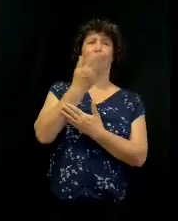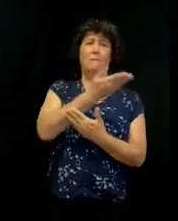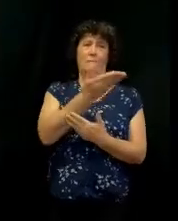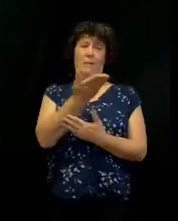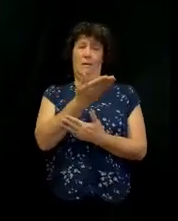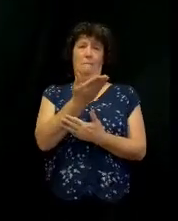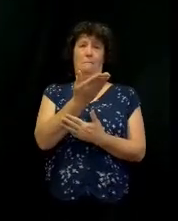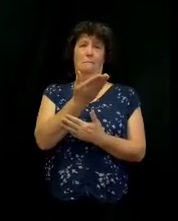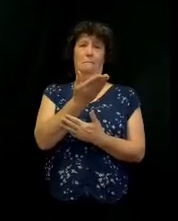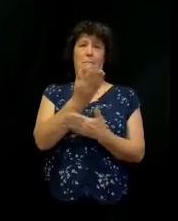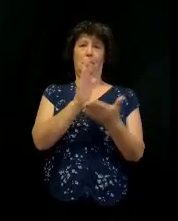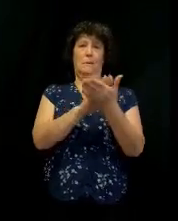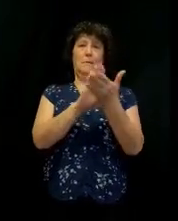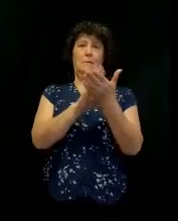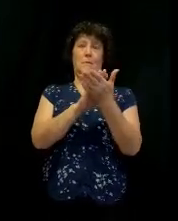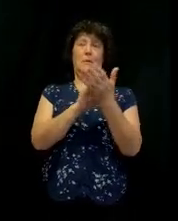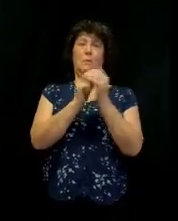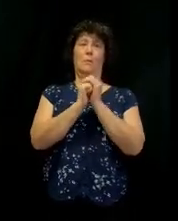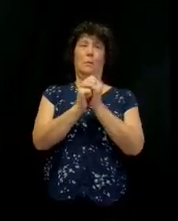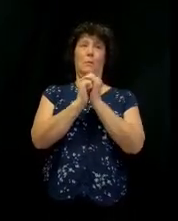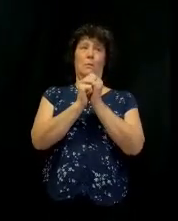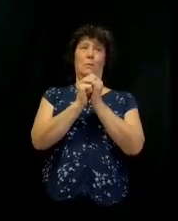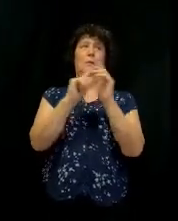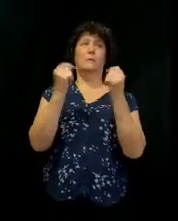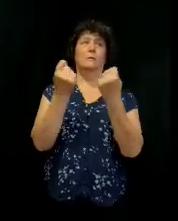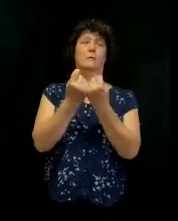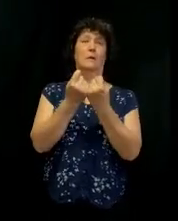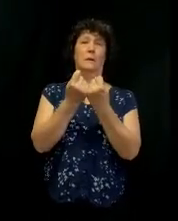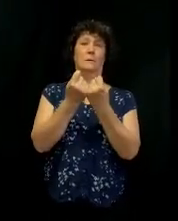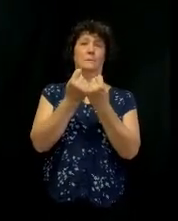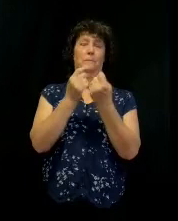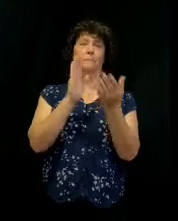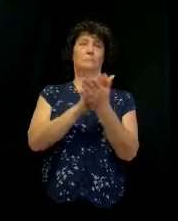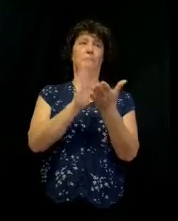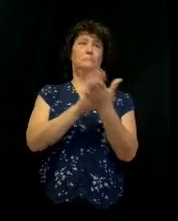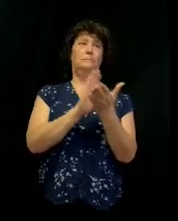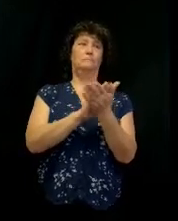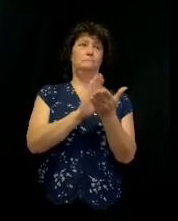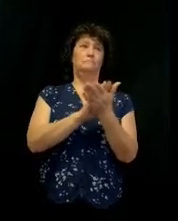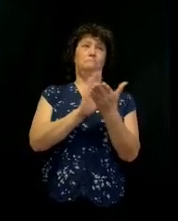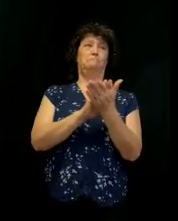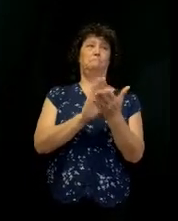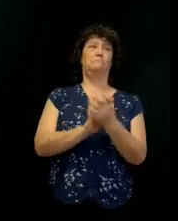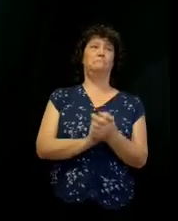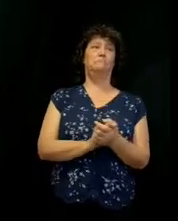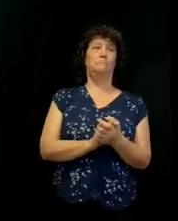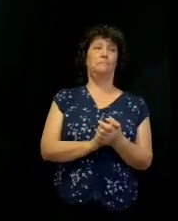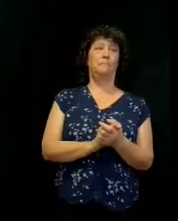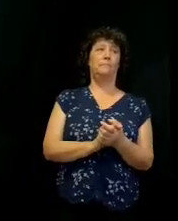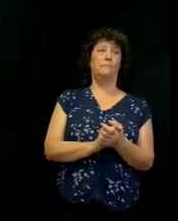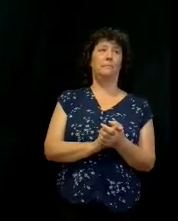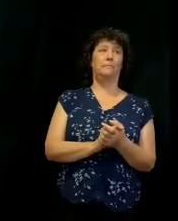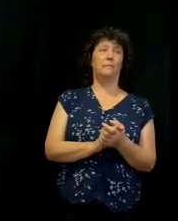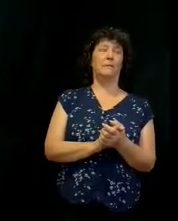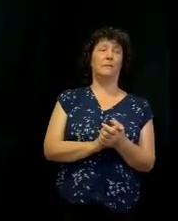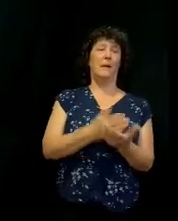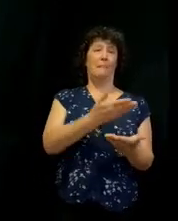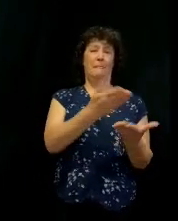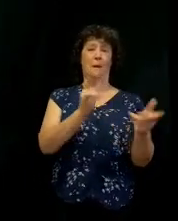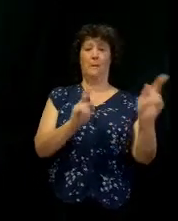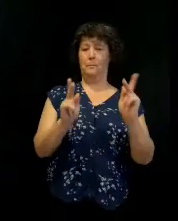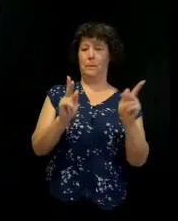But you know what? I mean, yeah, it should be. It should be. But you know what? As much... They're human too.